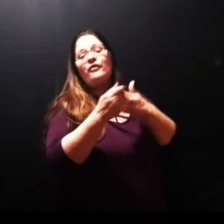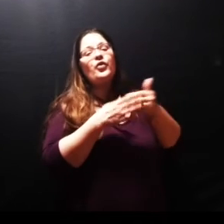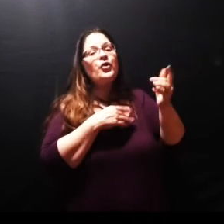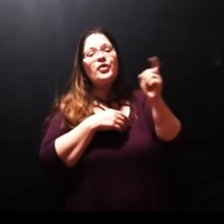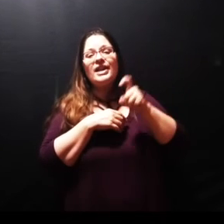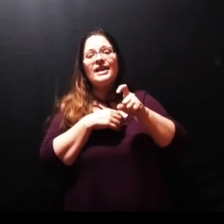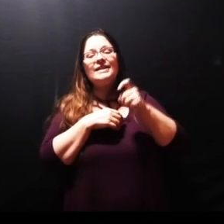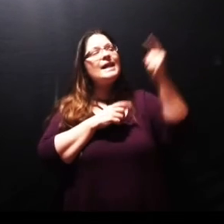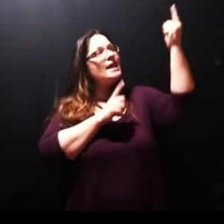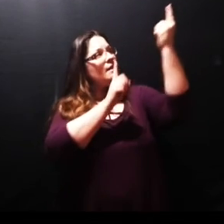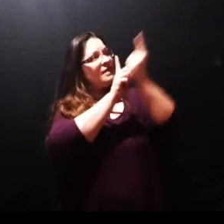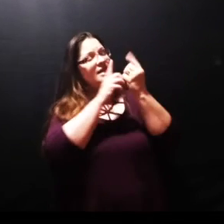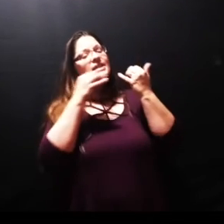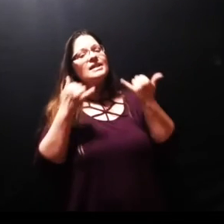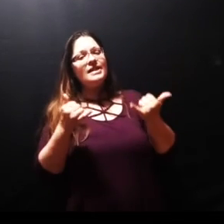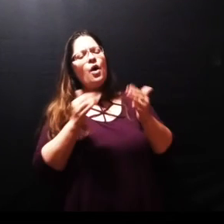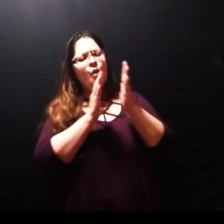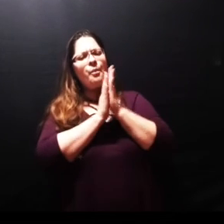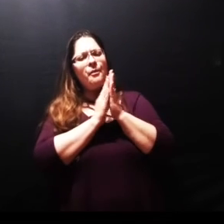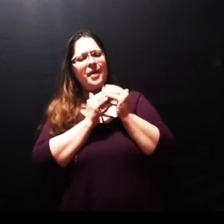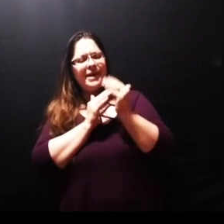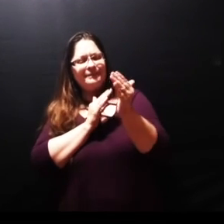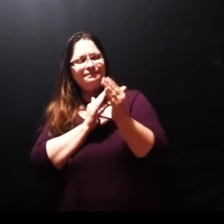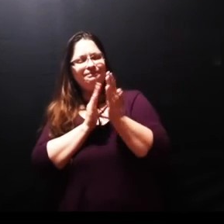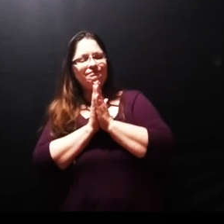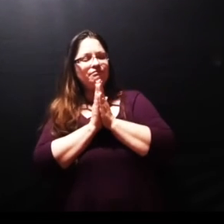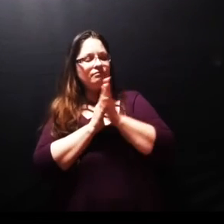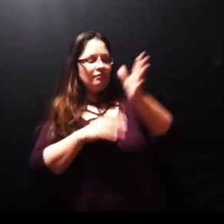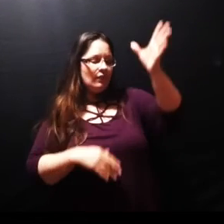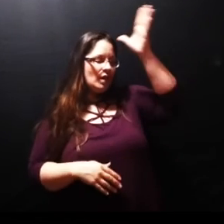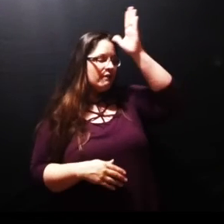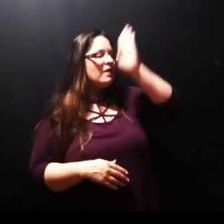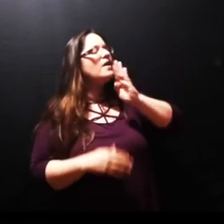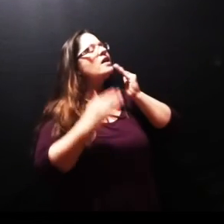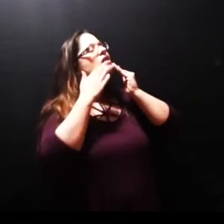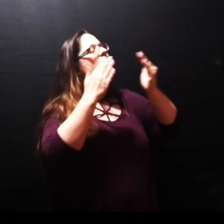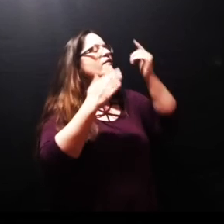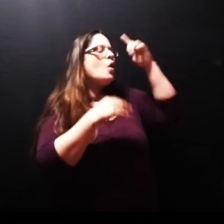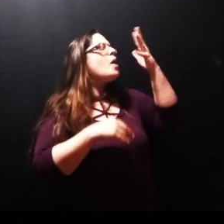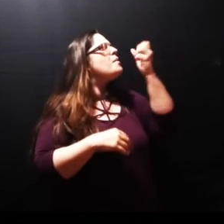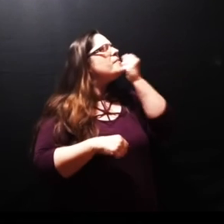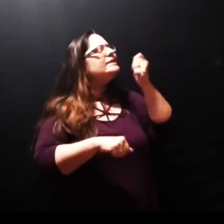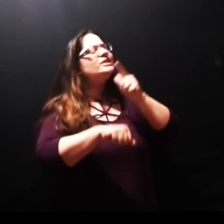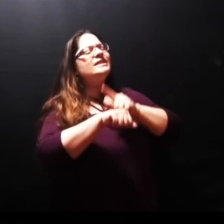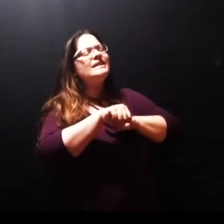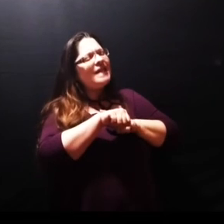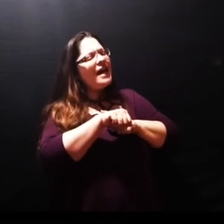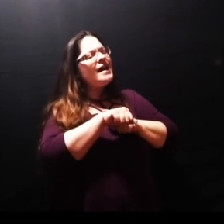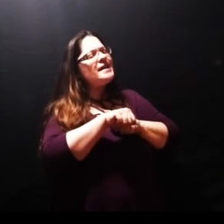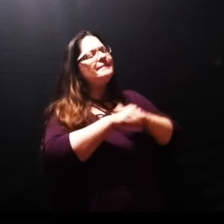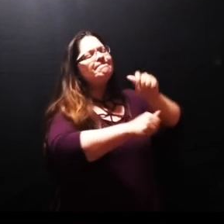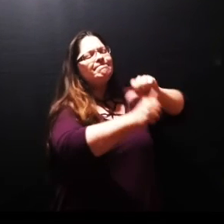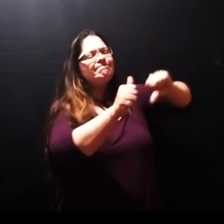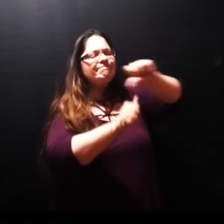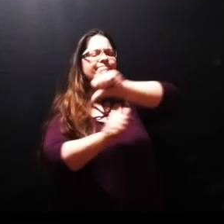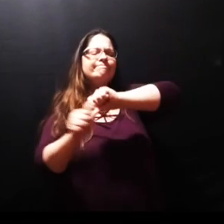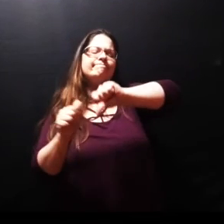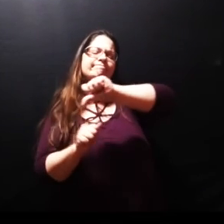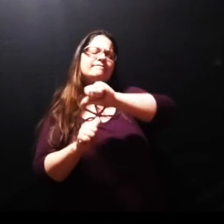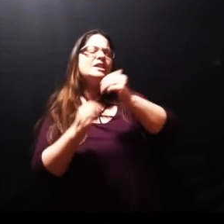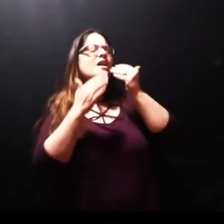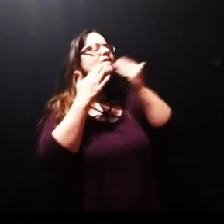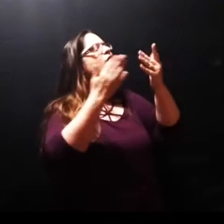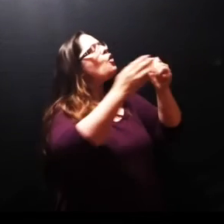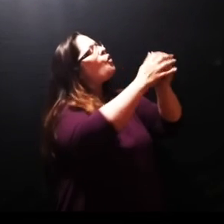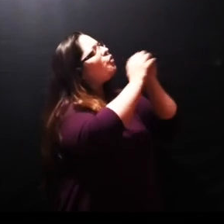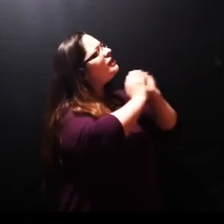he meets us here let's pray together our father our God thank you for these precious minutes that we share together Lord thank you for worship